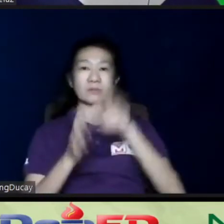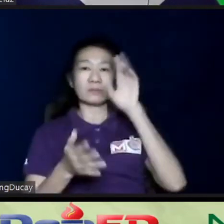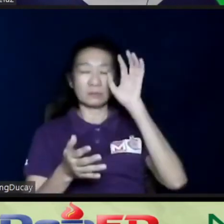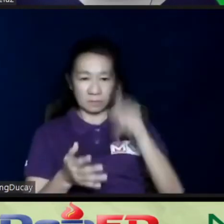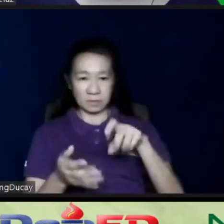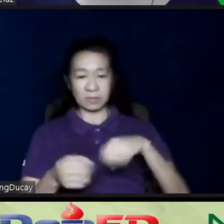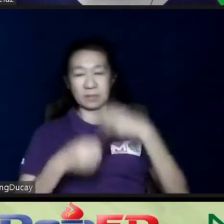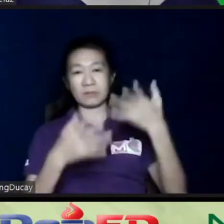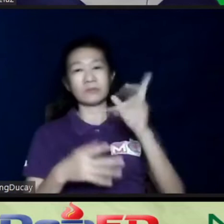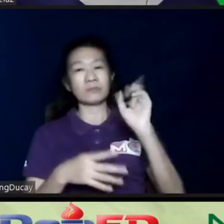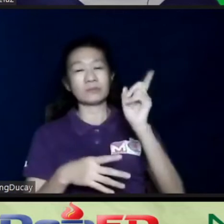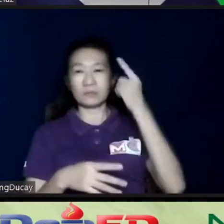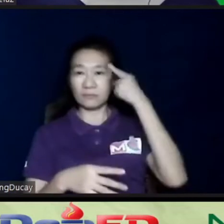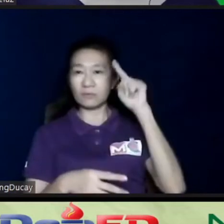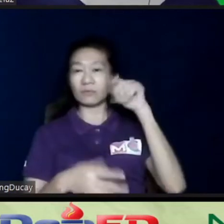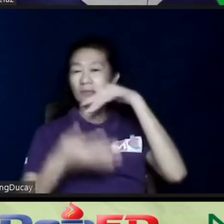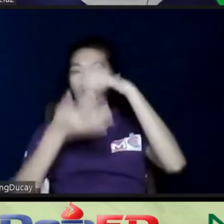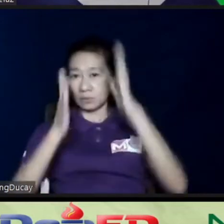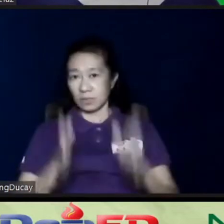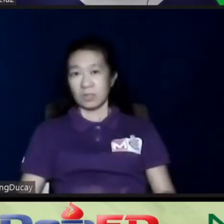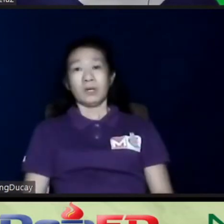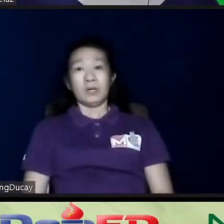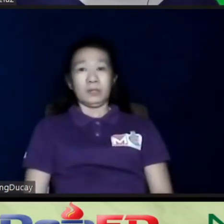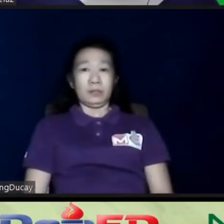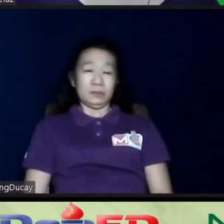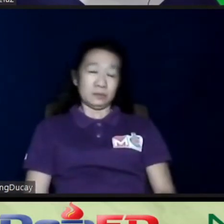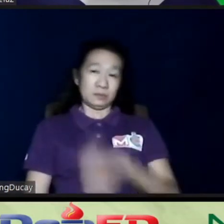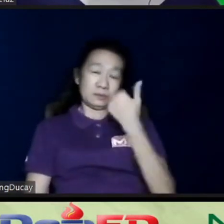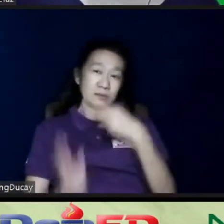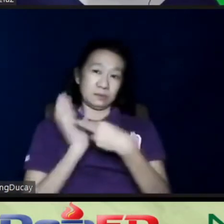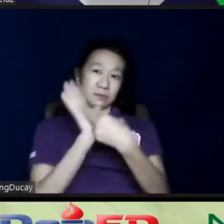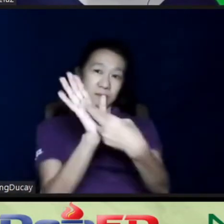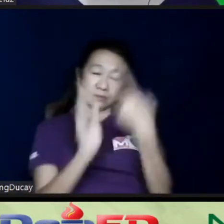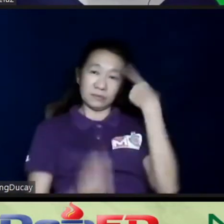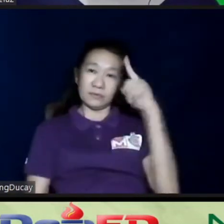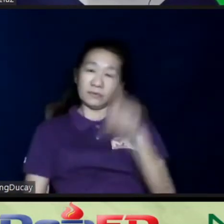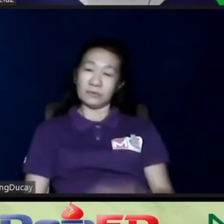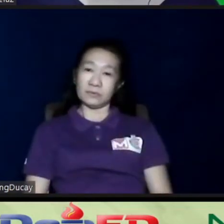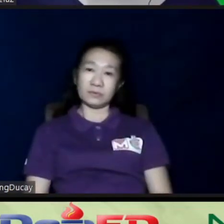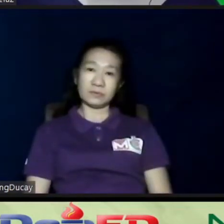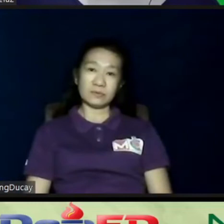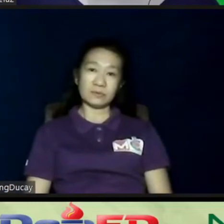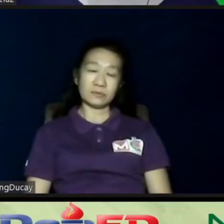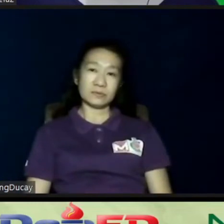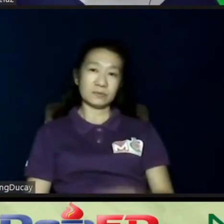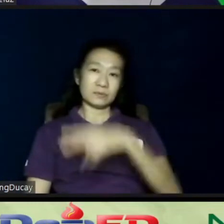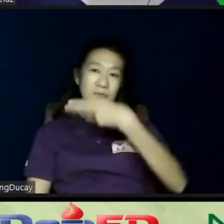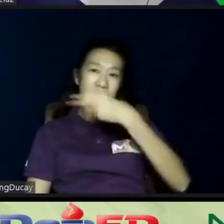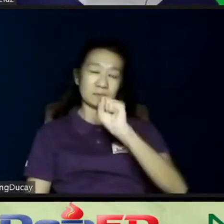what's due to the student. Another recommendation for secondary teachers,